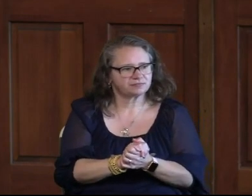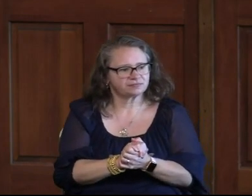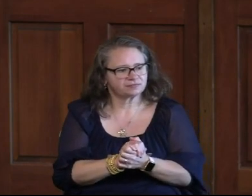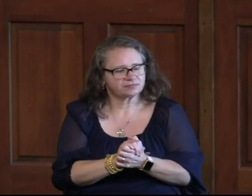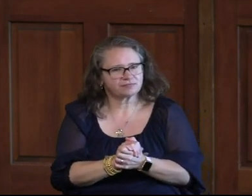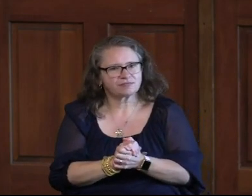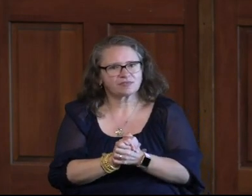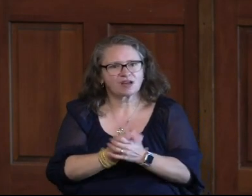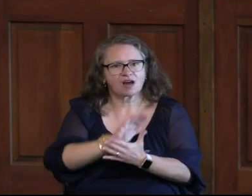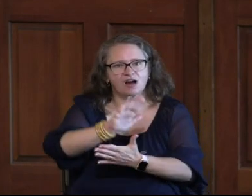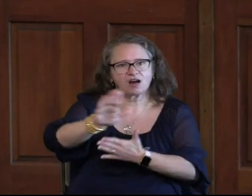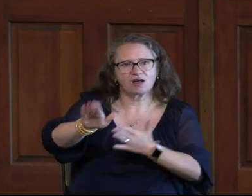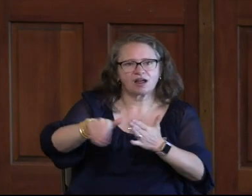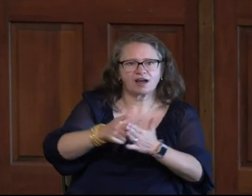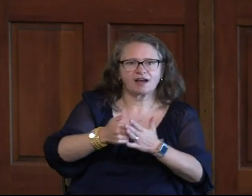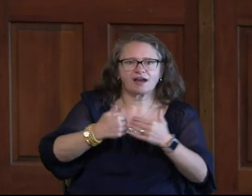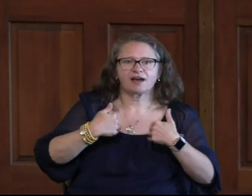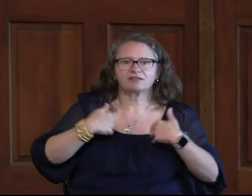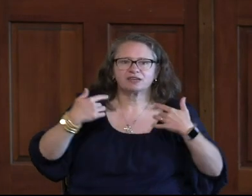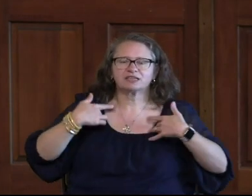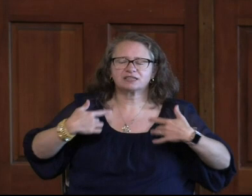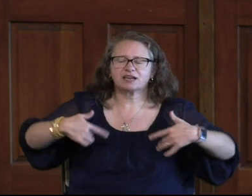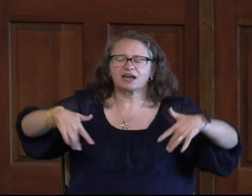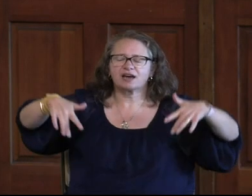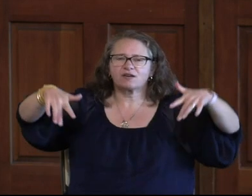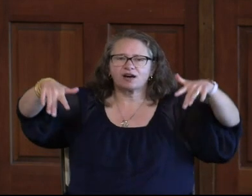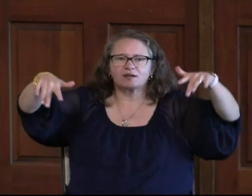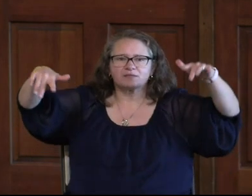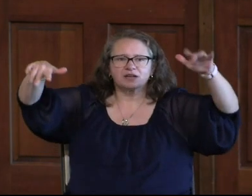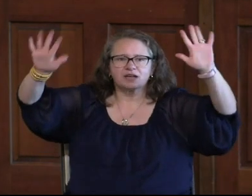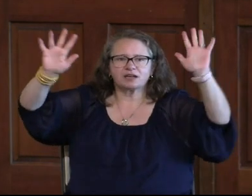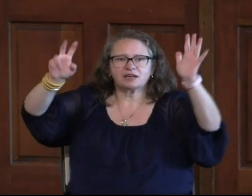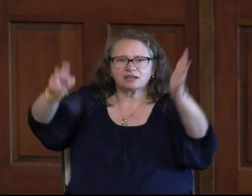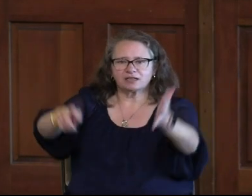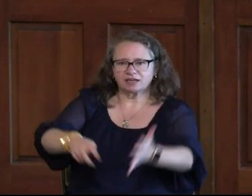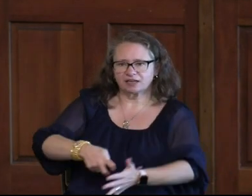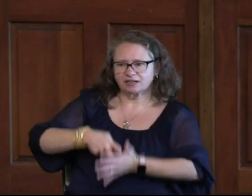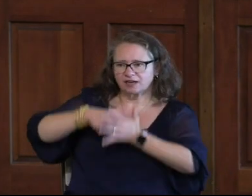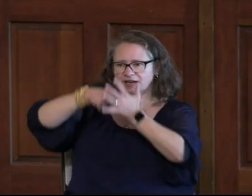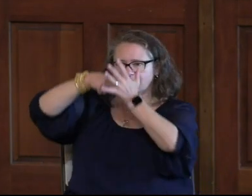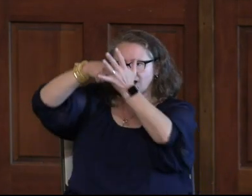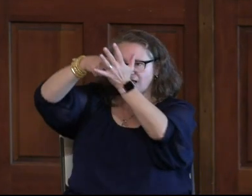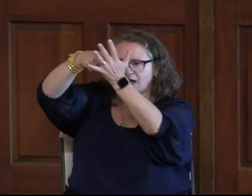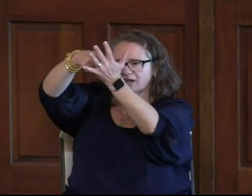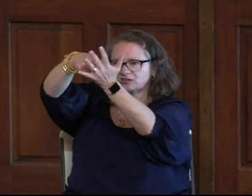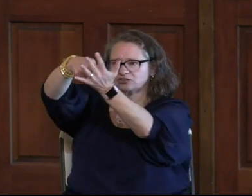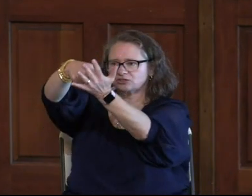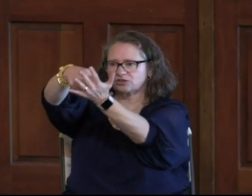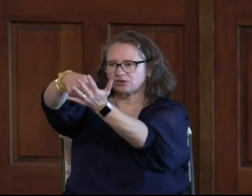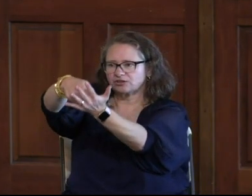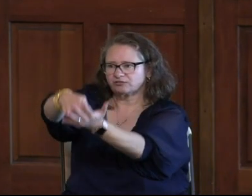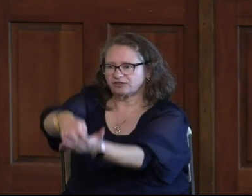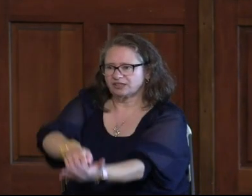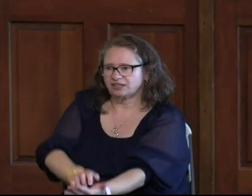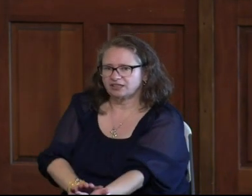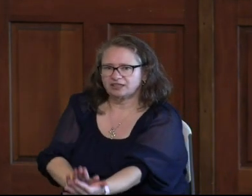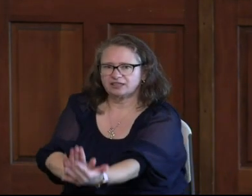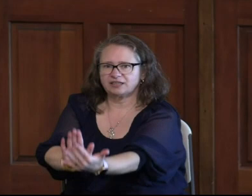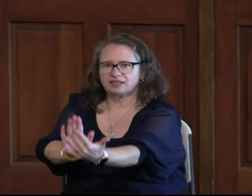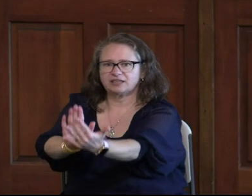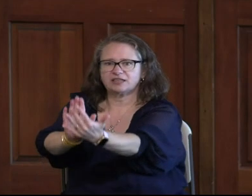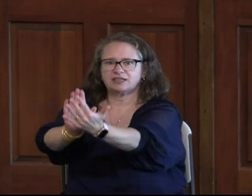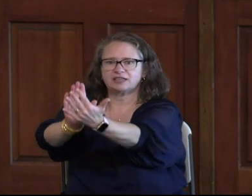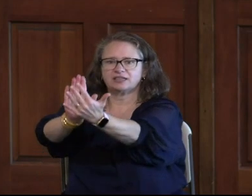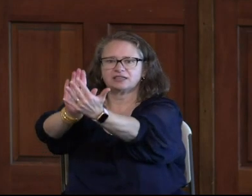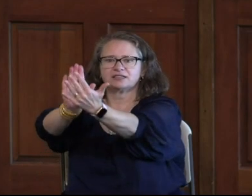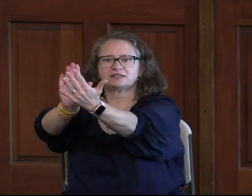Taking all I have and now I'm laying them at your feet